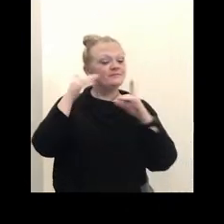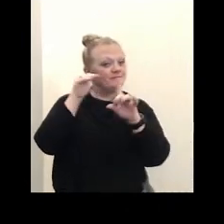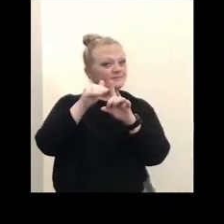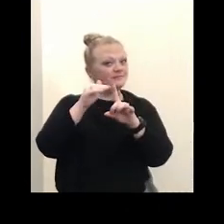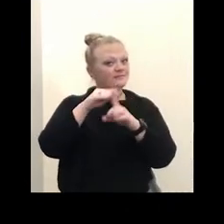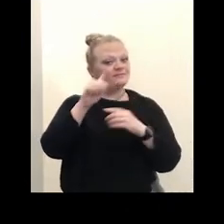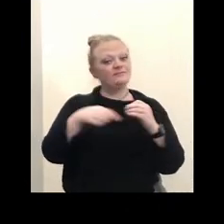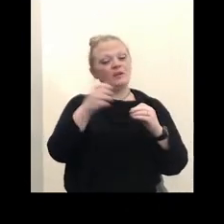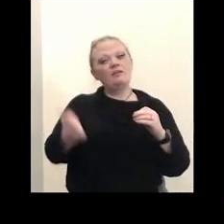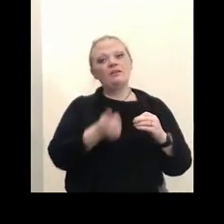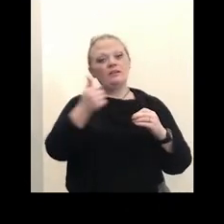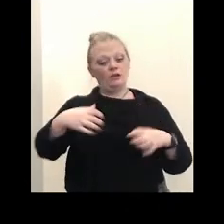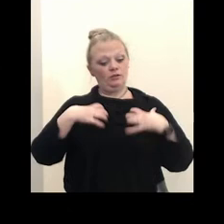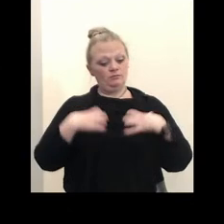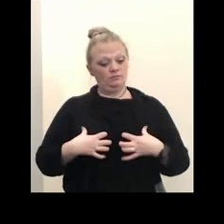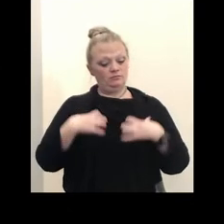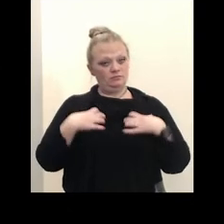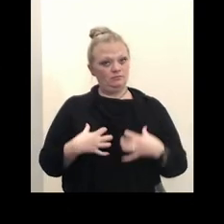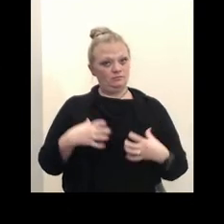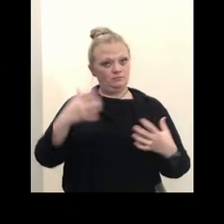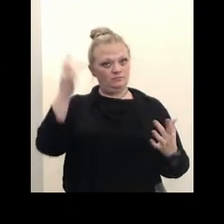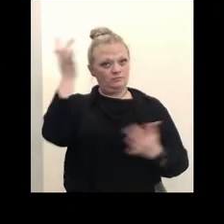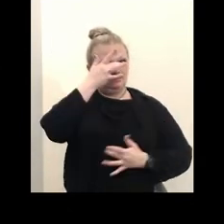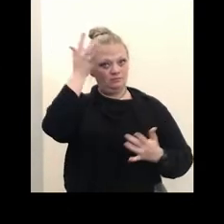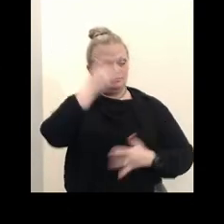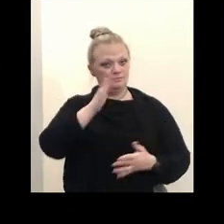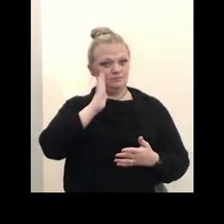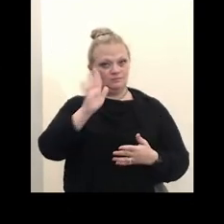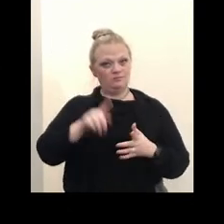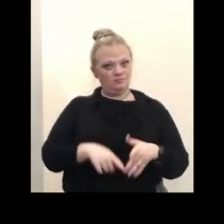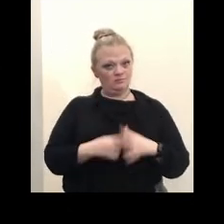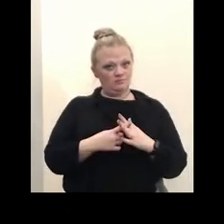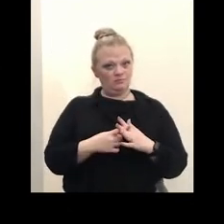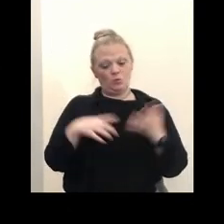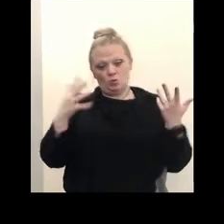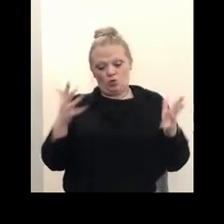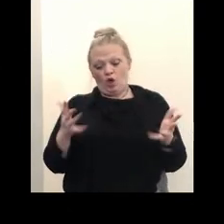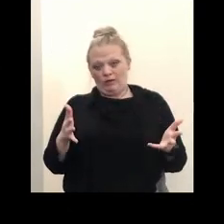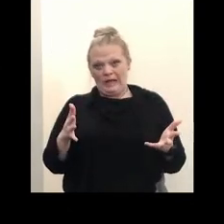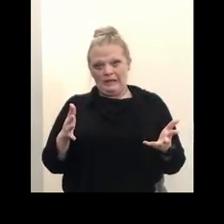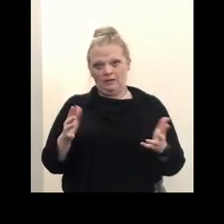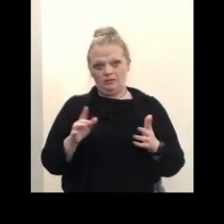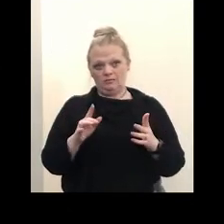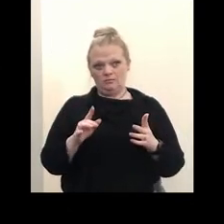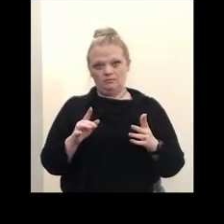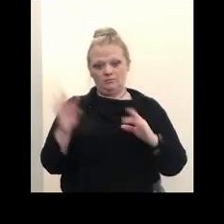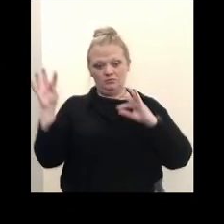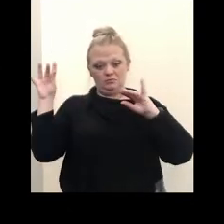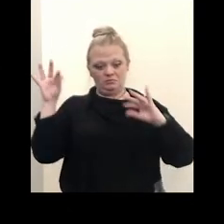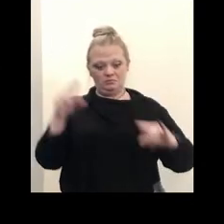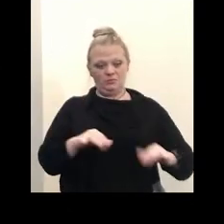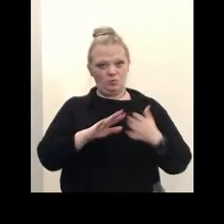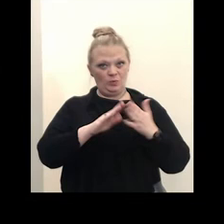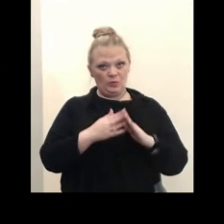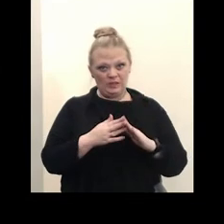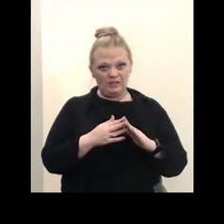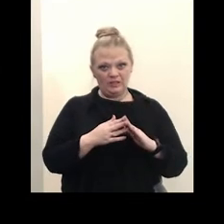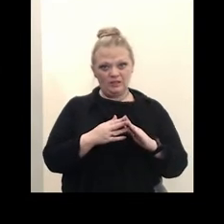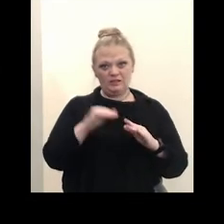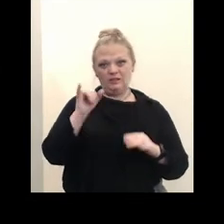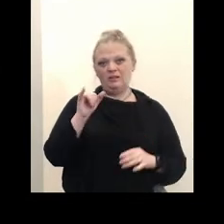infectious disease that will be uh coming upon us and has actually already transcended into our community is influenza